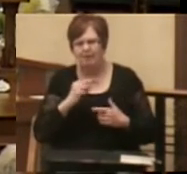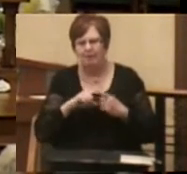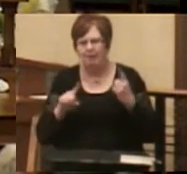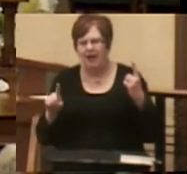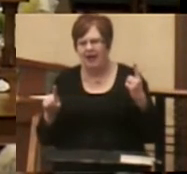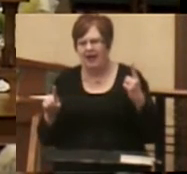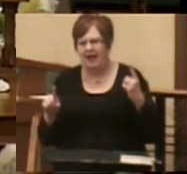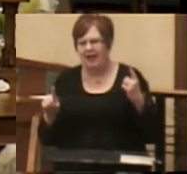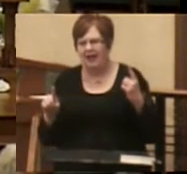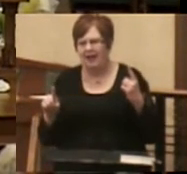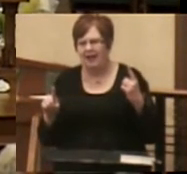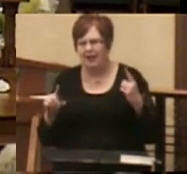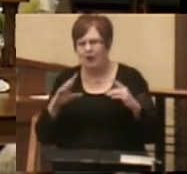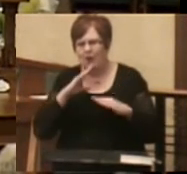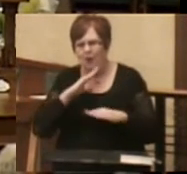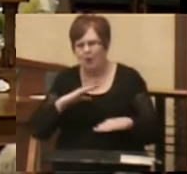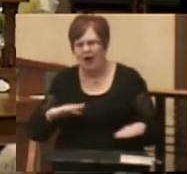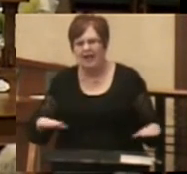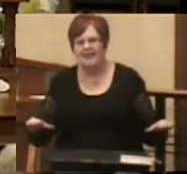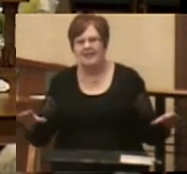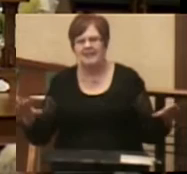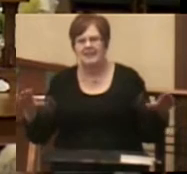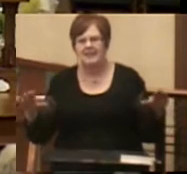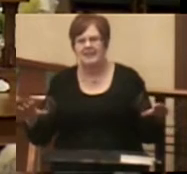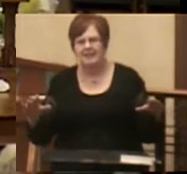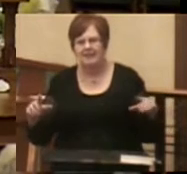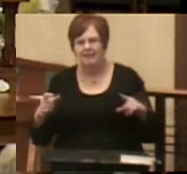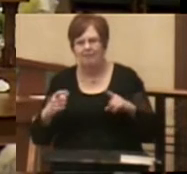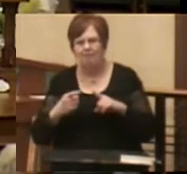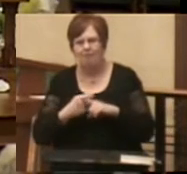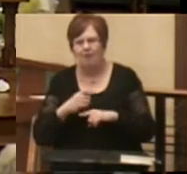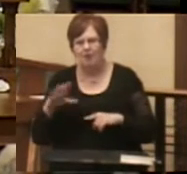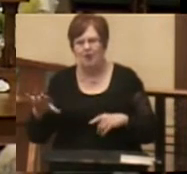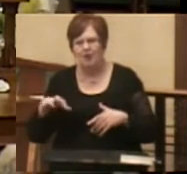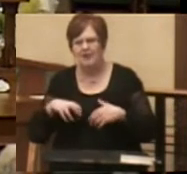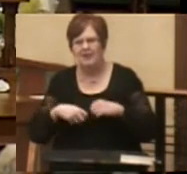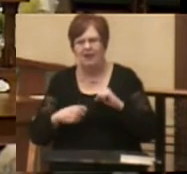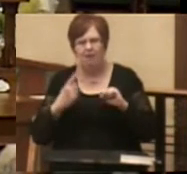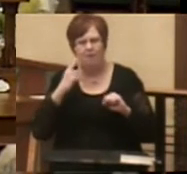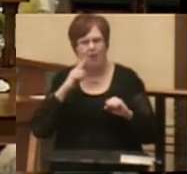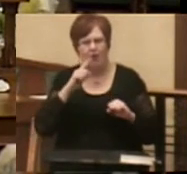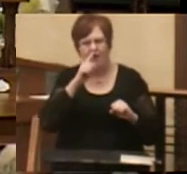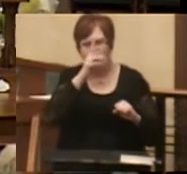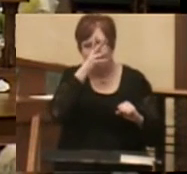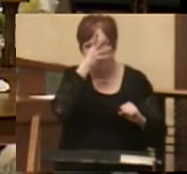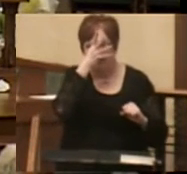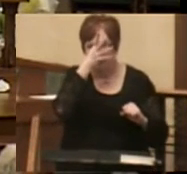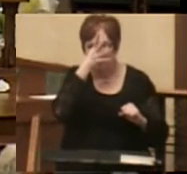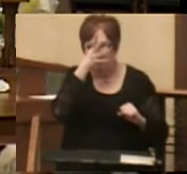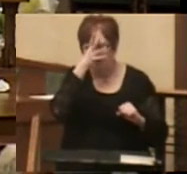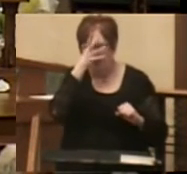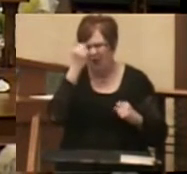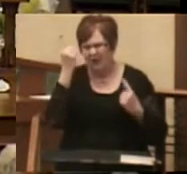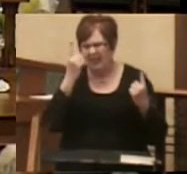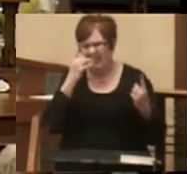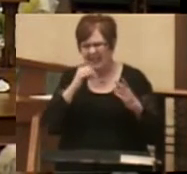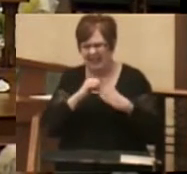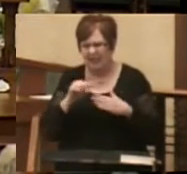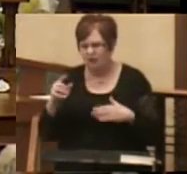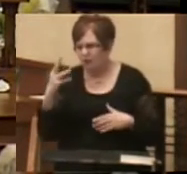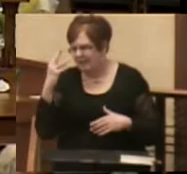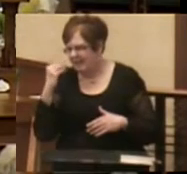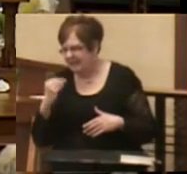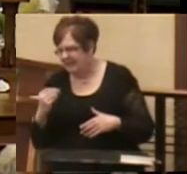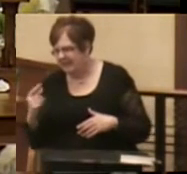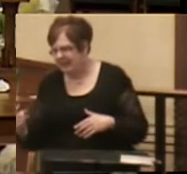into a quietness out of her sorrow for her father. The father, thinking that she was asleep,